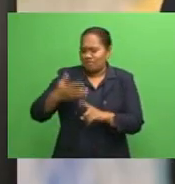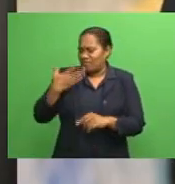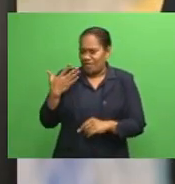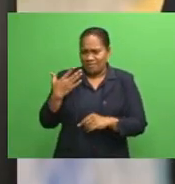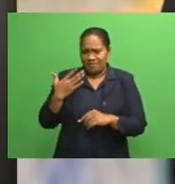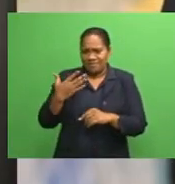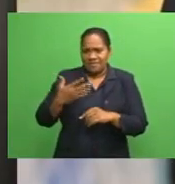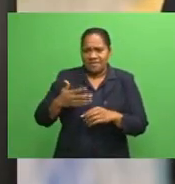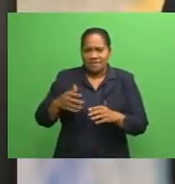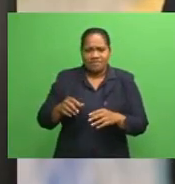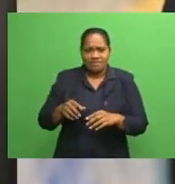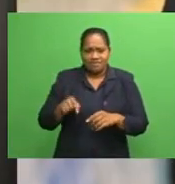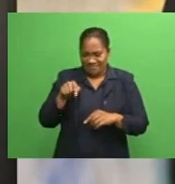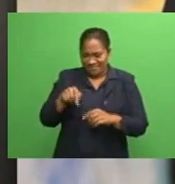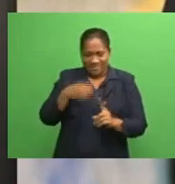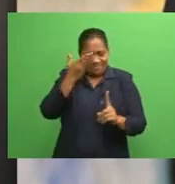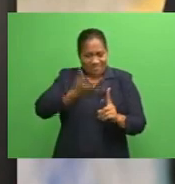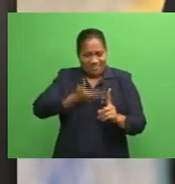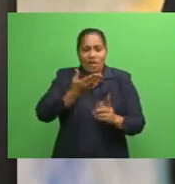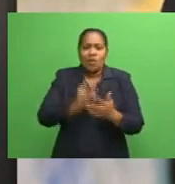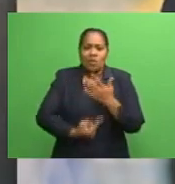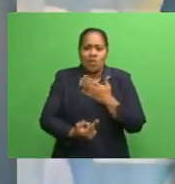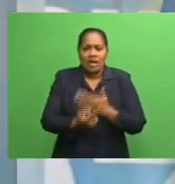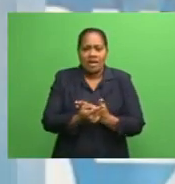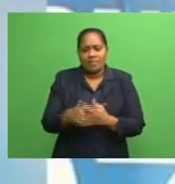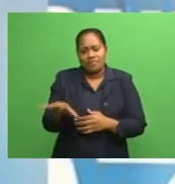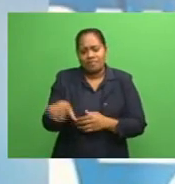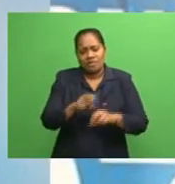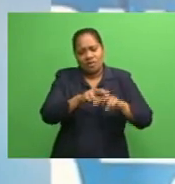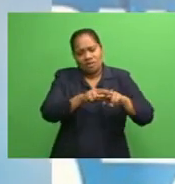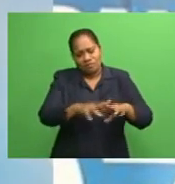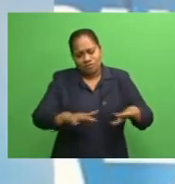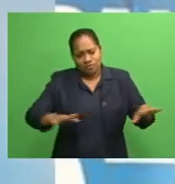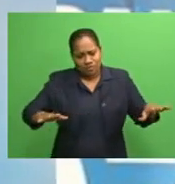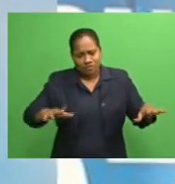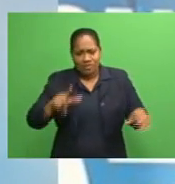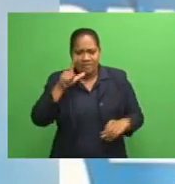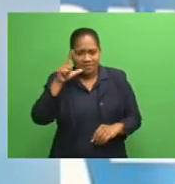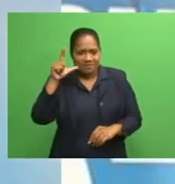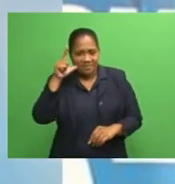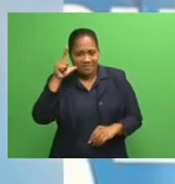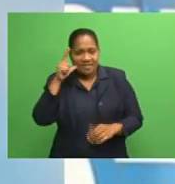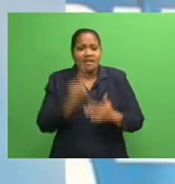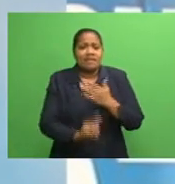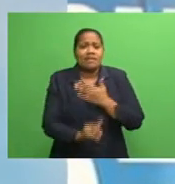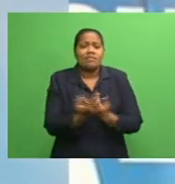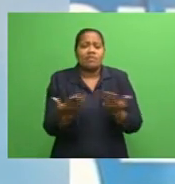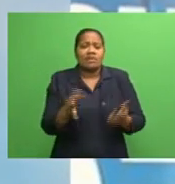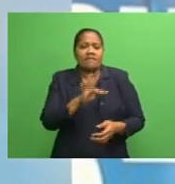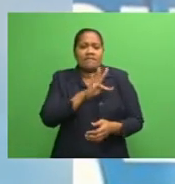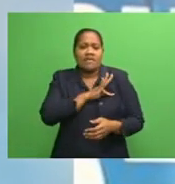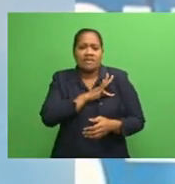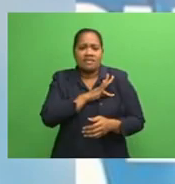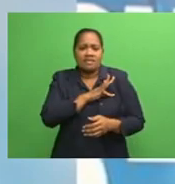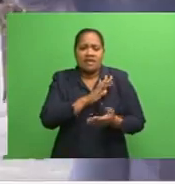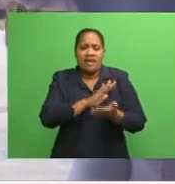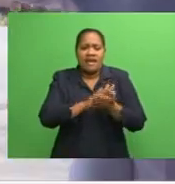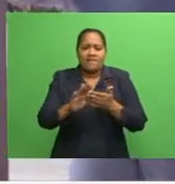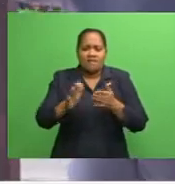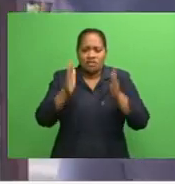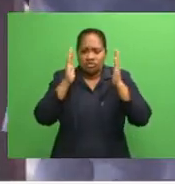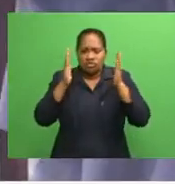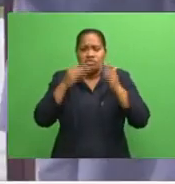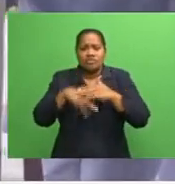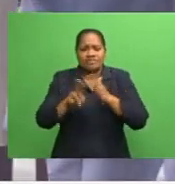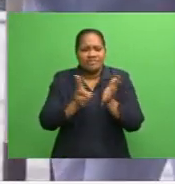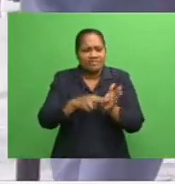Ale Foso Yale Alatambua was laid to rest today. The funeral service was held at Faith Harvest Church in Bunivivi, Nausori.